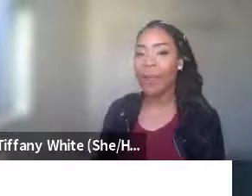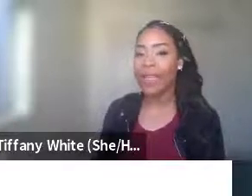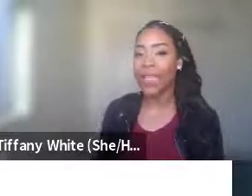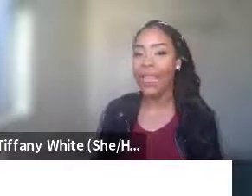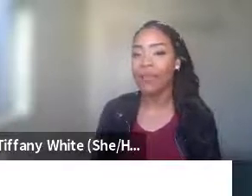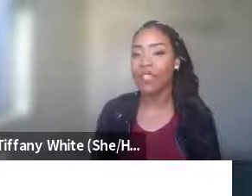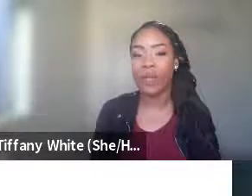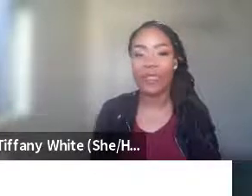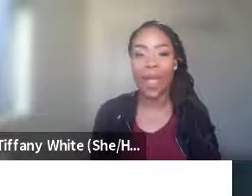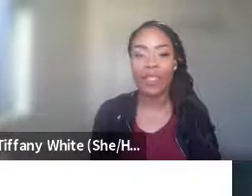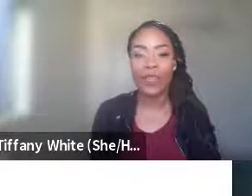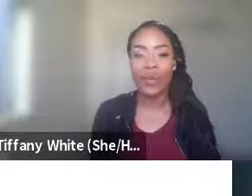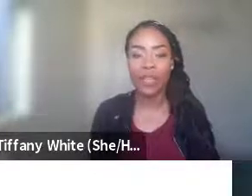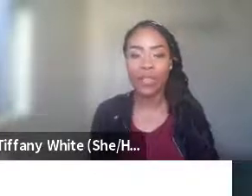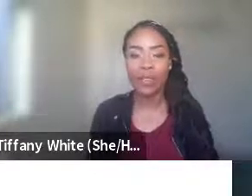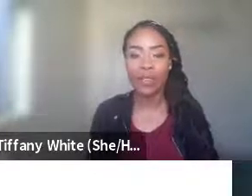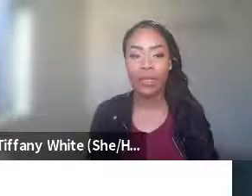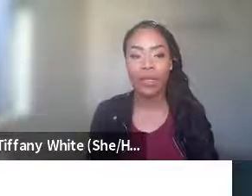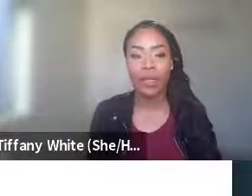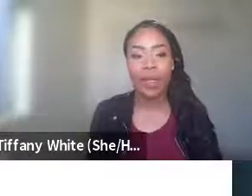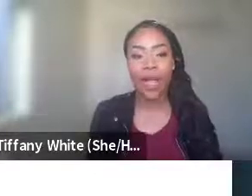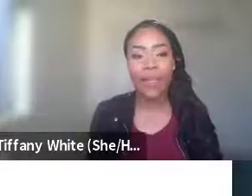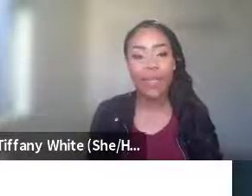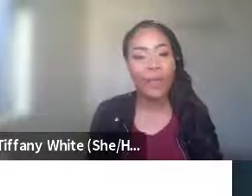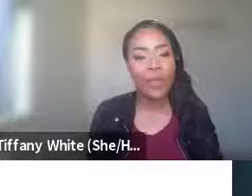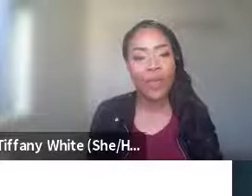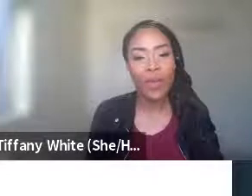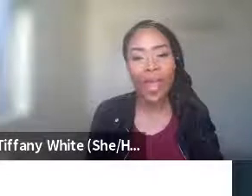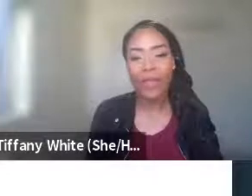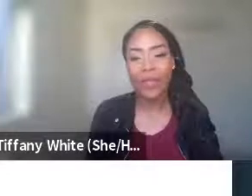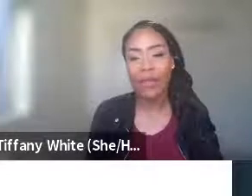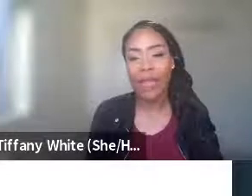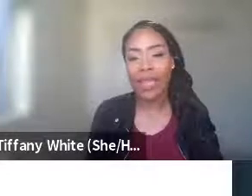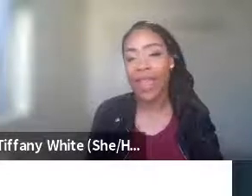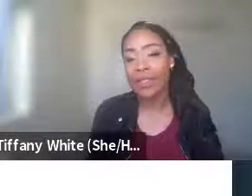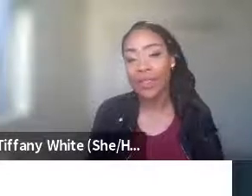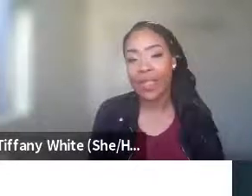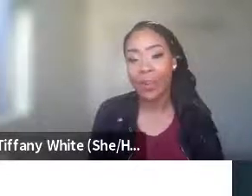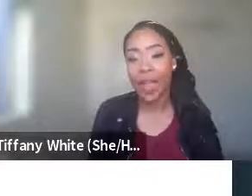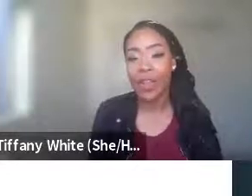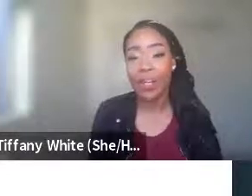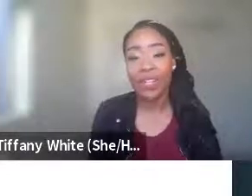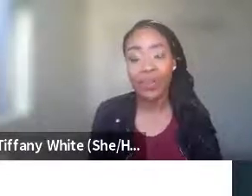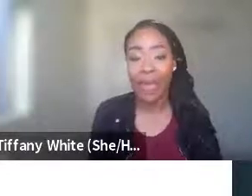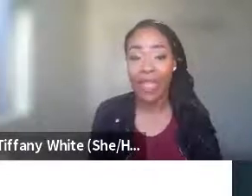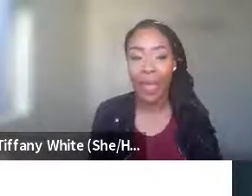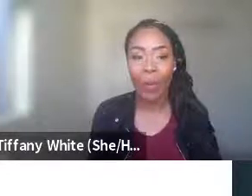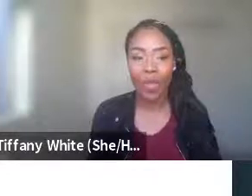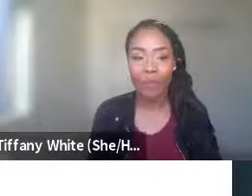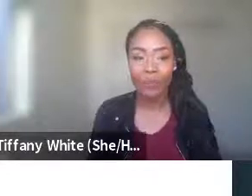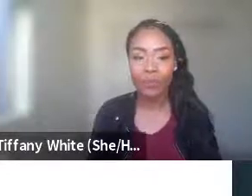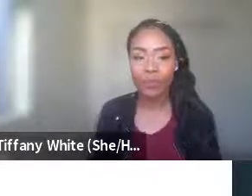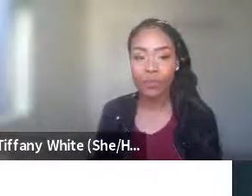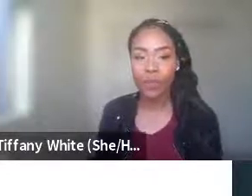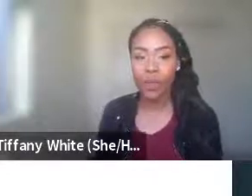I'm not a bad kid. I've just been in some bad situations. Sometimes when people get attitude with me, I get attitude with them. I know I shouldn't, but I can't